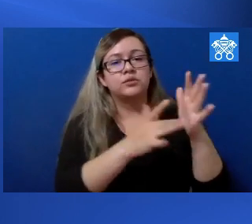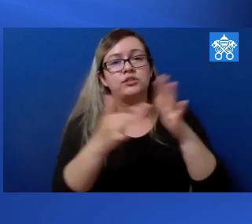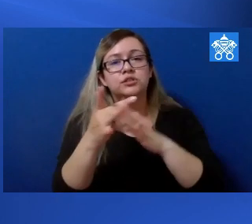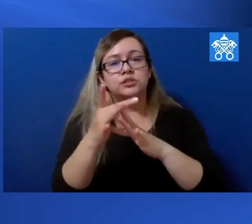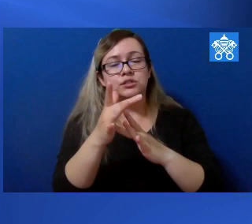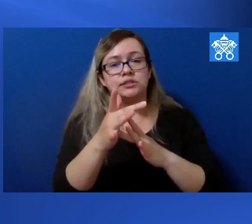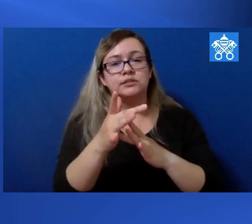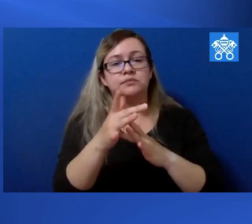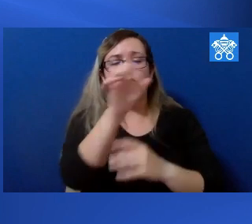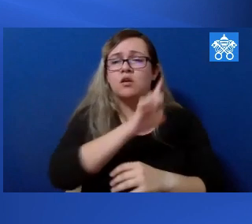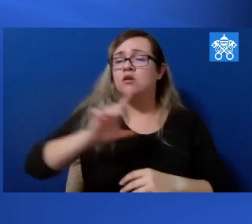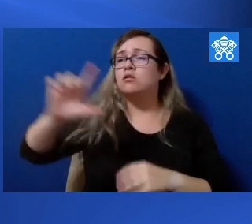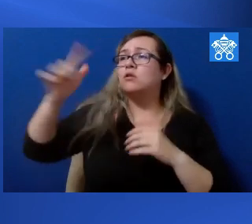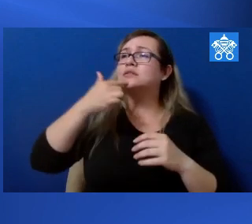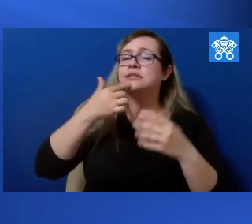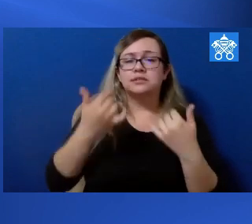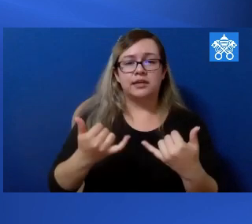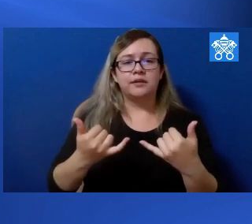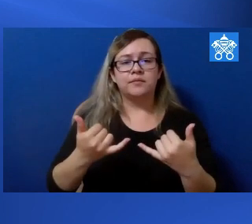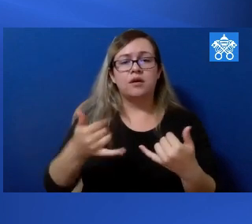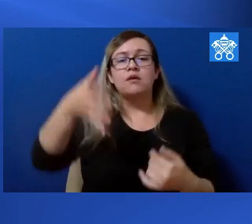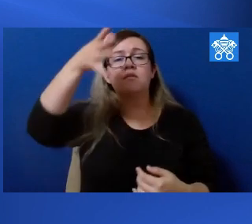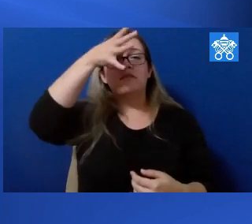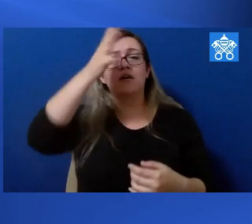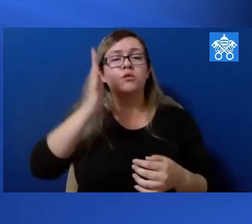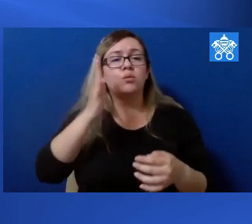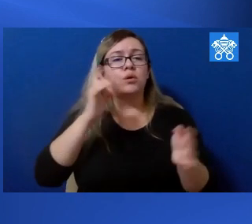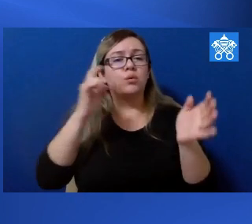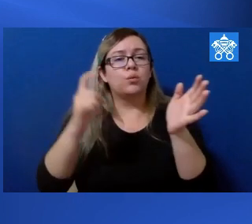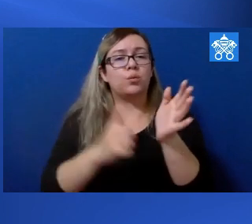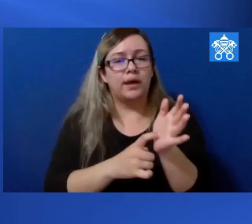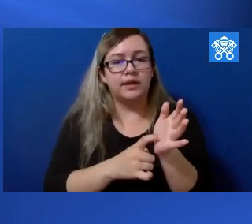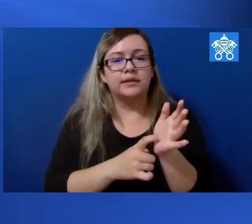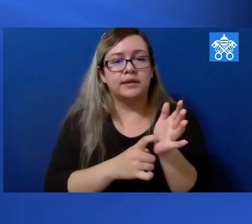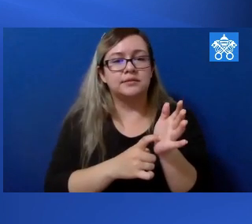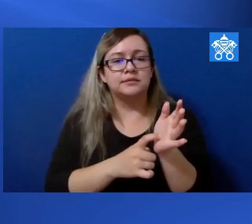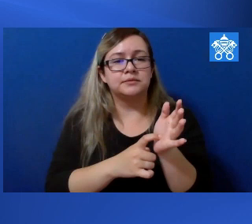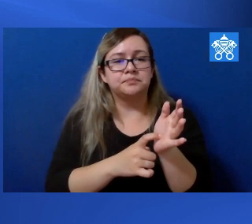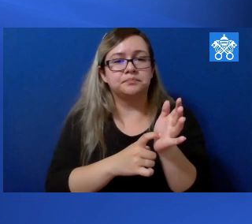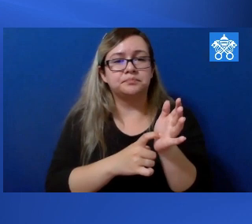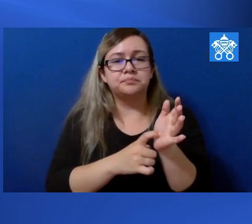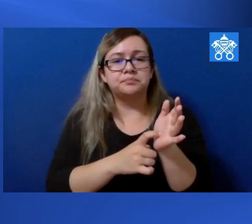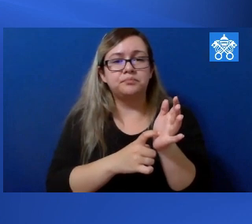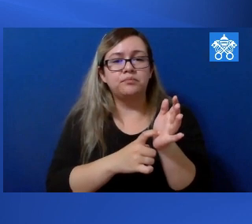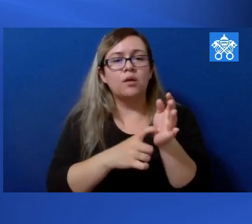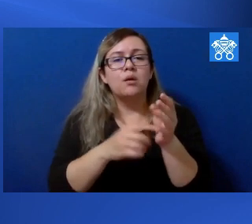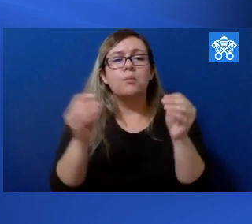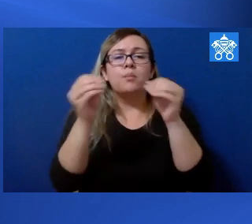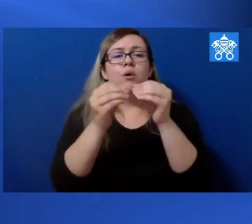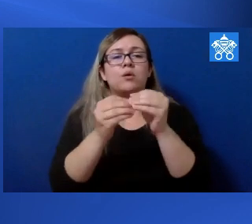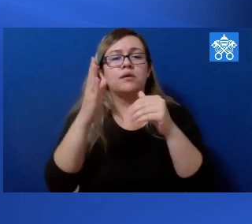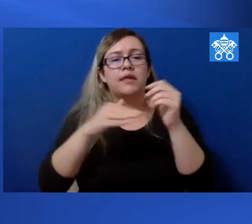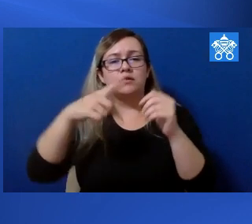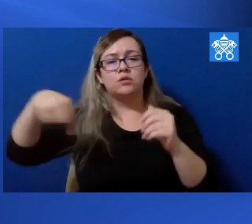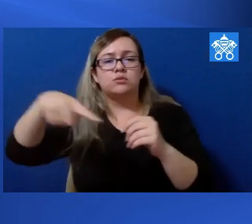in love. The Lord says today that the Father will recognize them much more than those who believe they are already